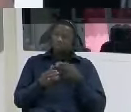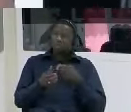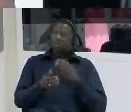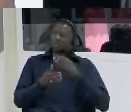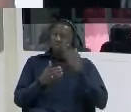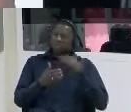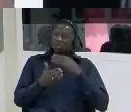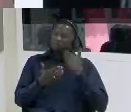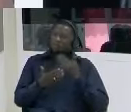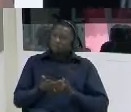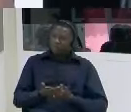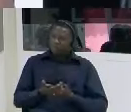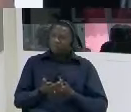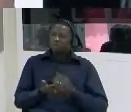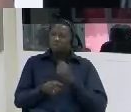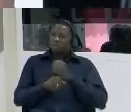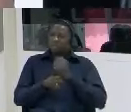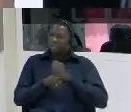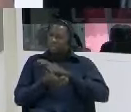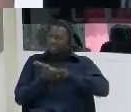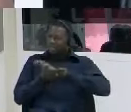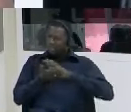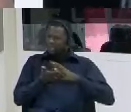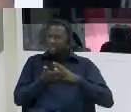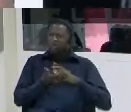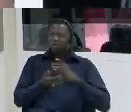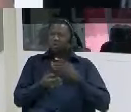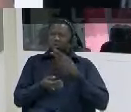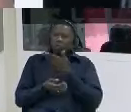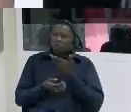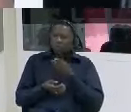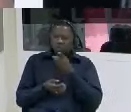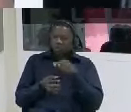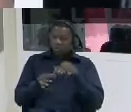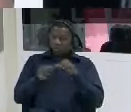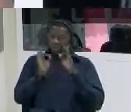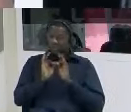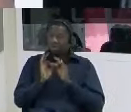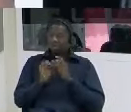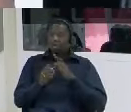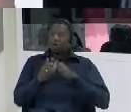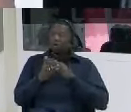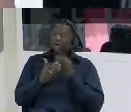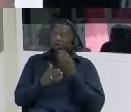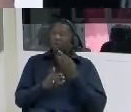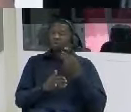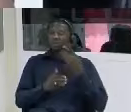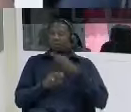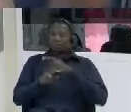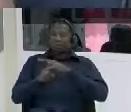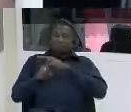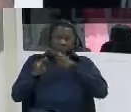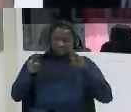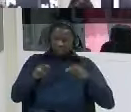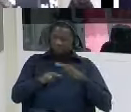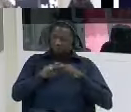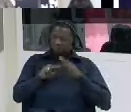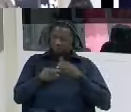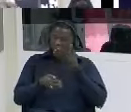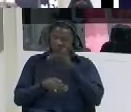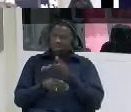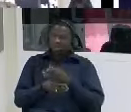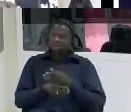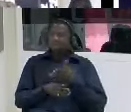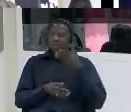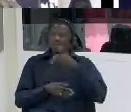can you please clarify that point were you taken there or do you know whether the panel was present on that day at the nia premises